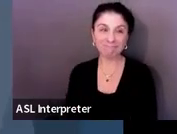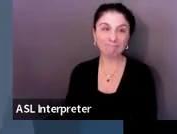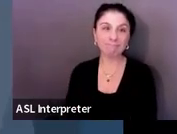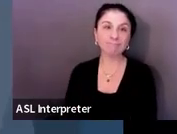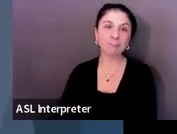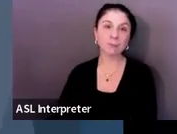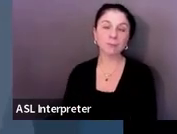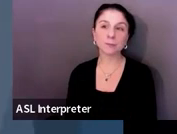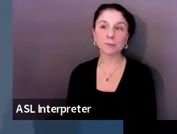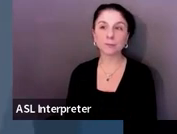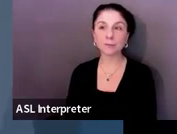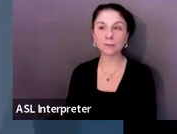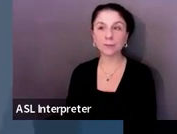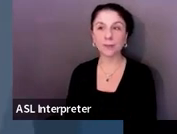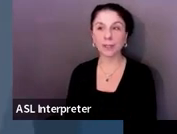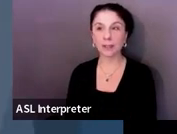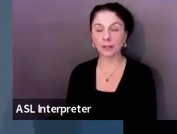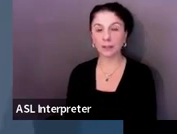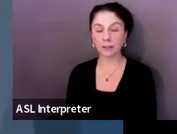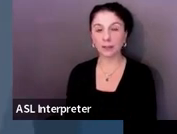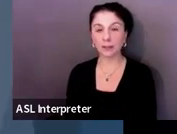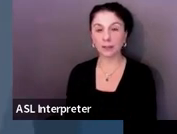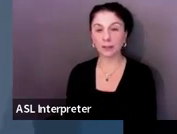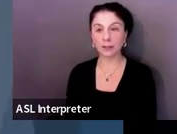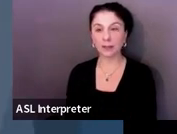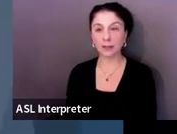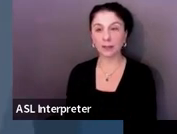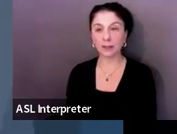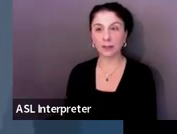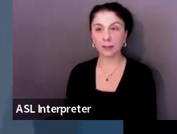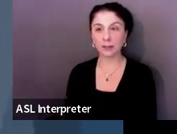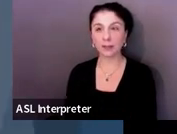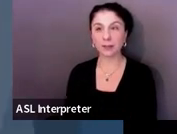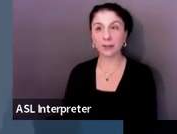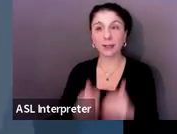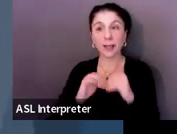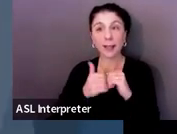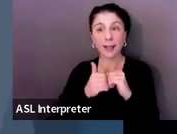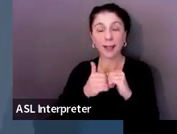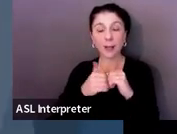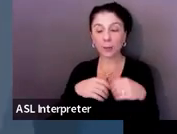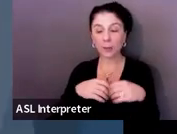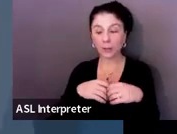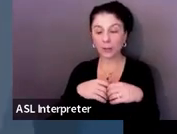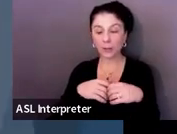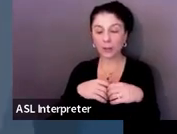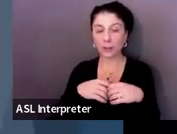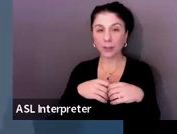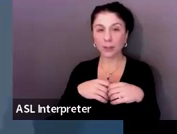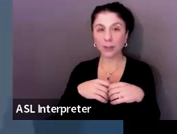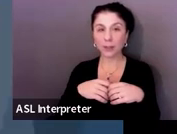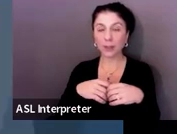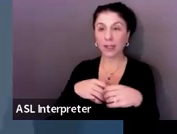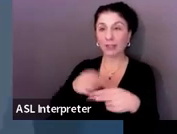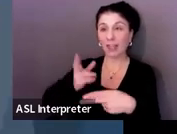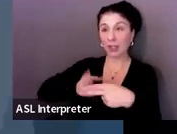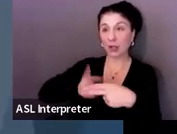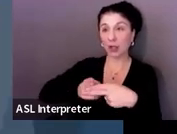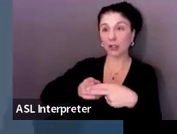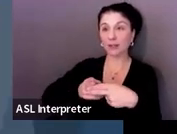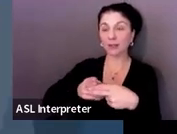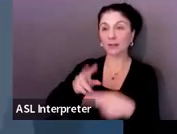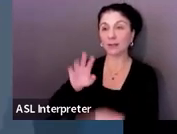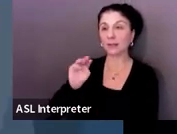So one of the ways that you can do that is really to think about it in terms of what we what is referred to as meaningful day.